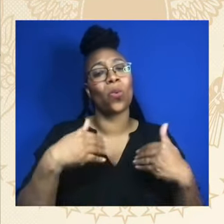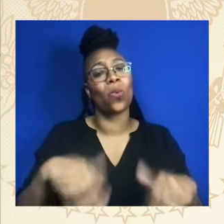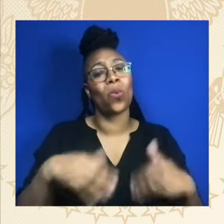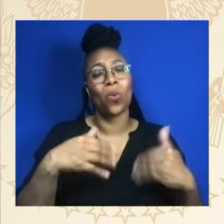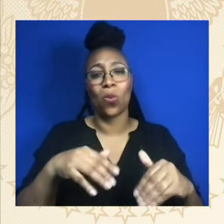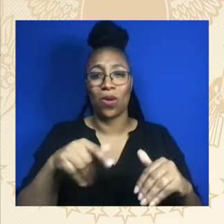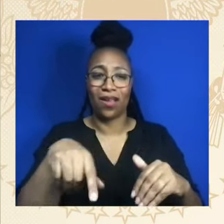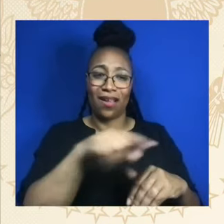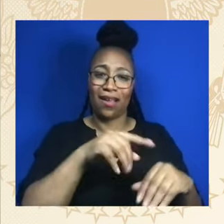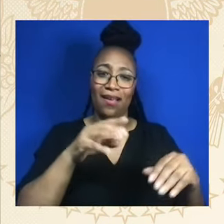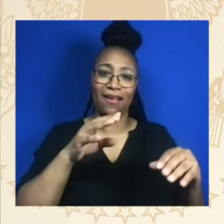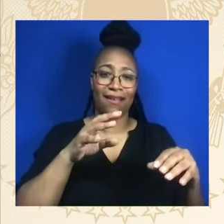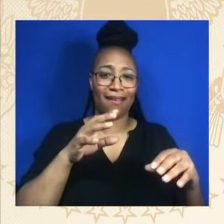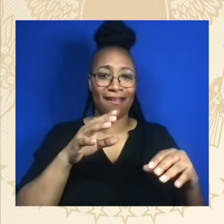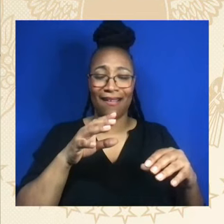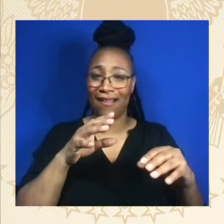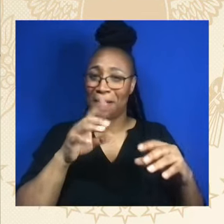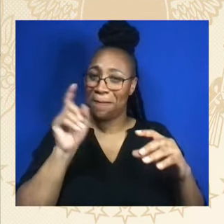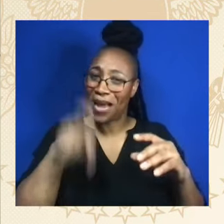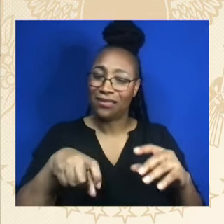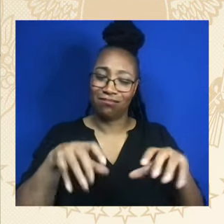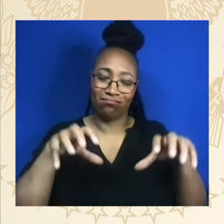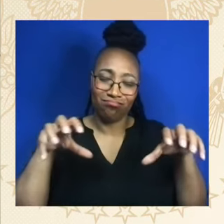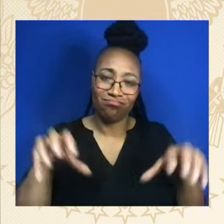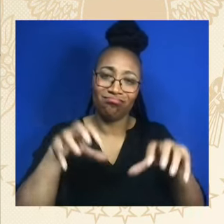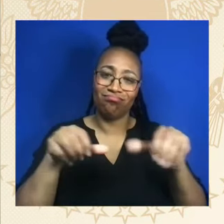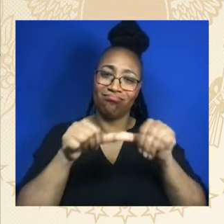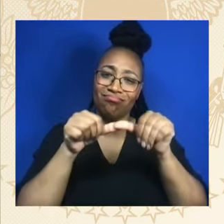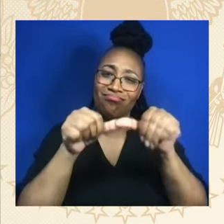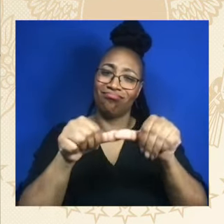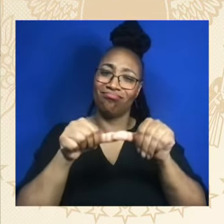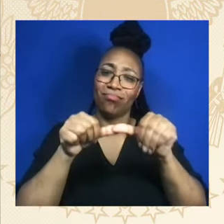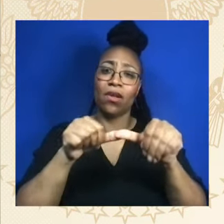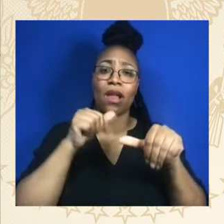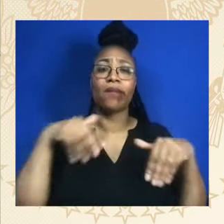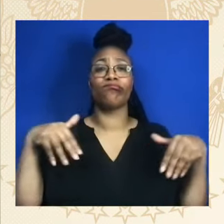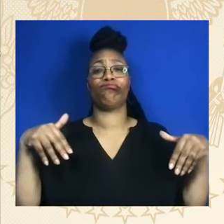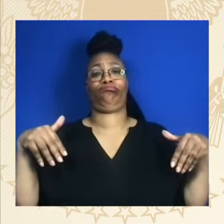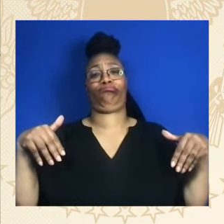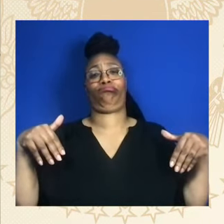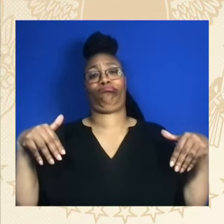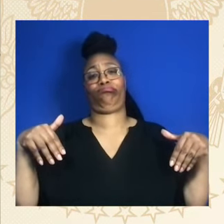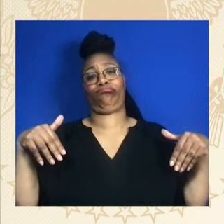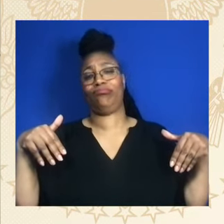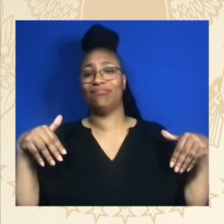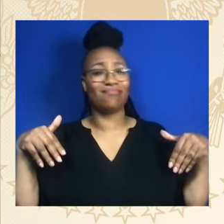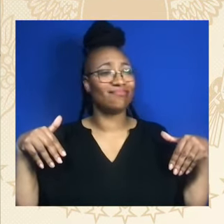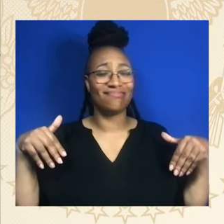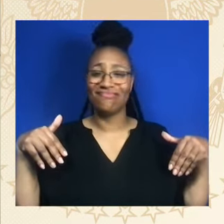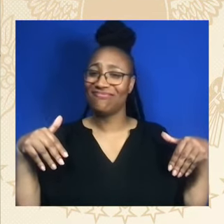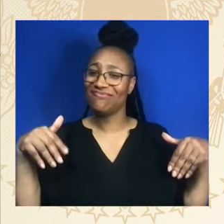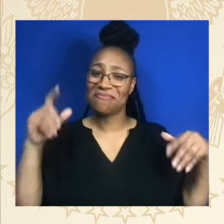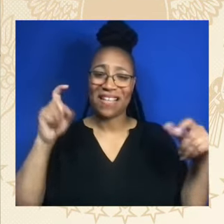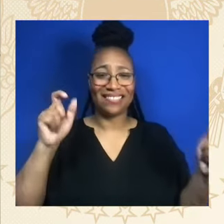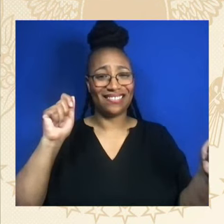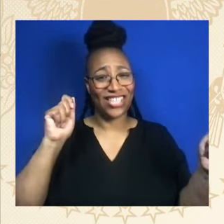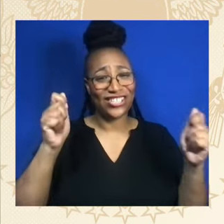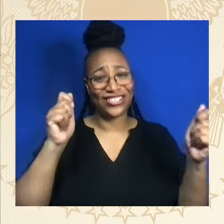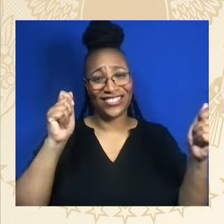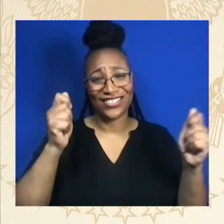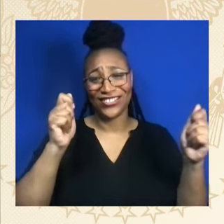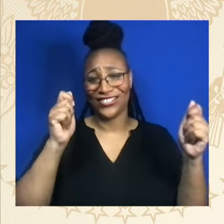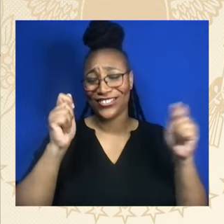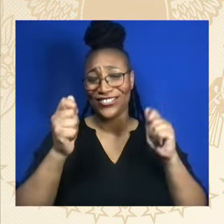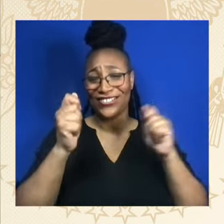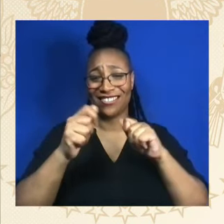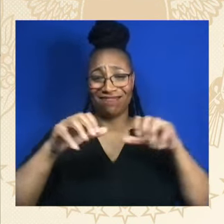working on these issues for a long, long time. We've gotten a lot done together, but we have a lot more to do. And people